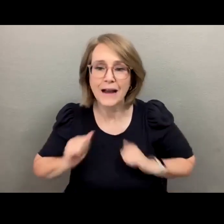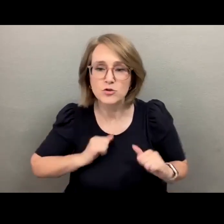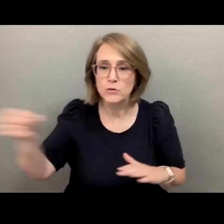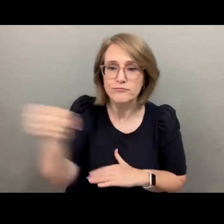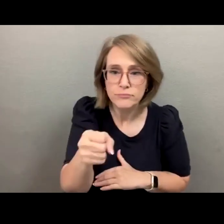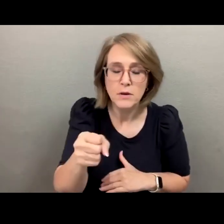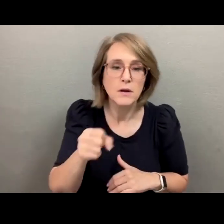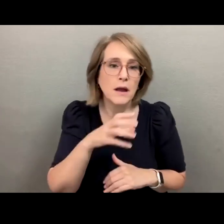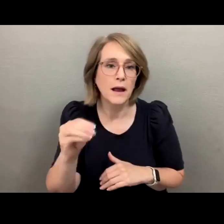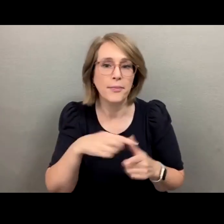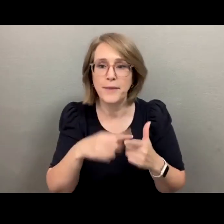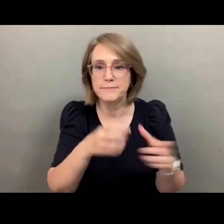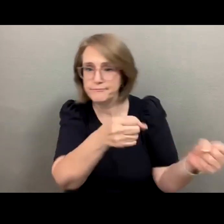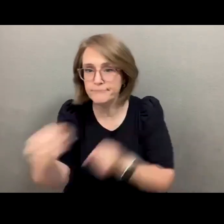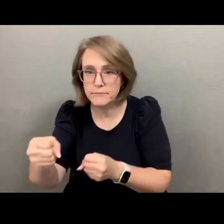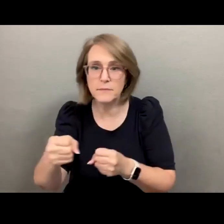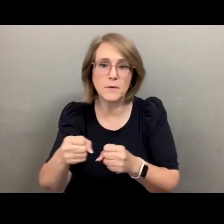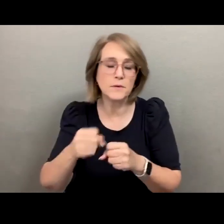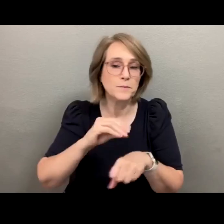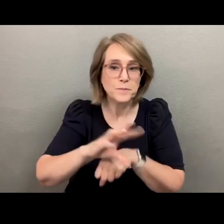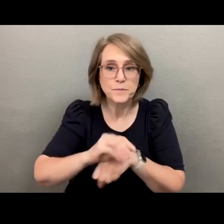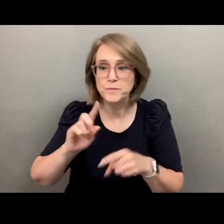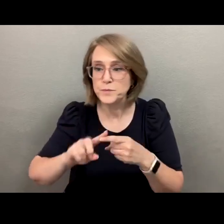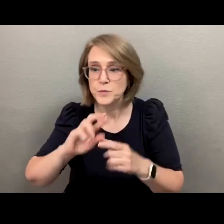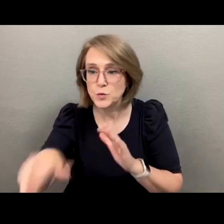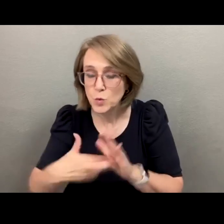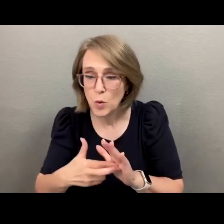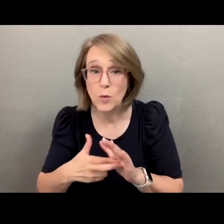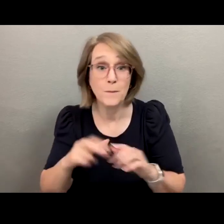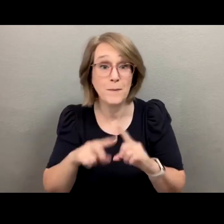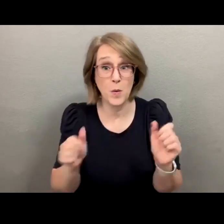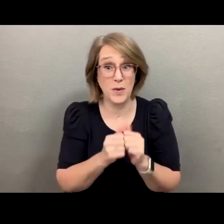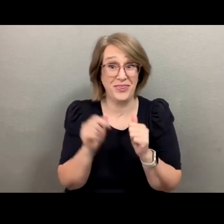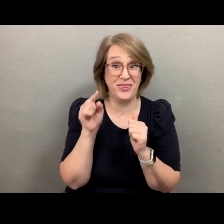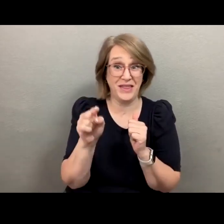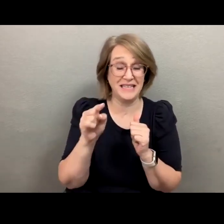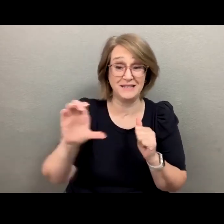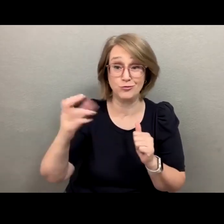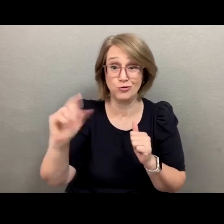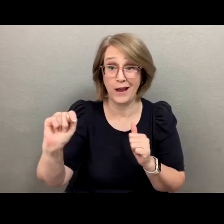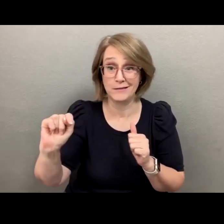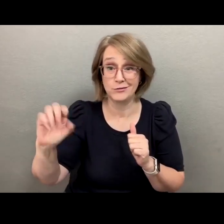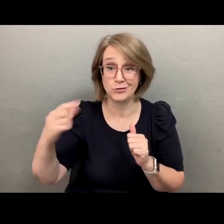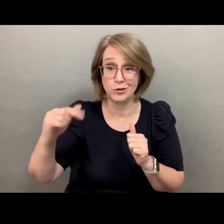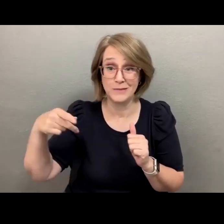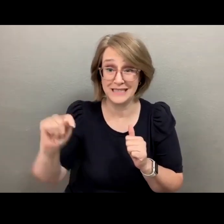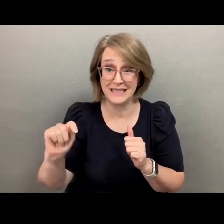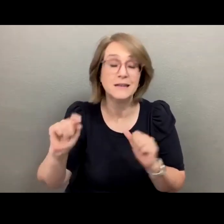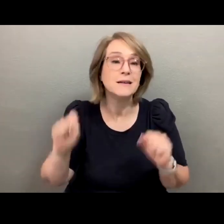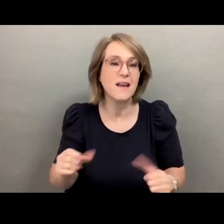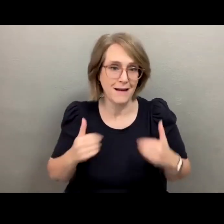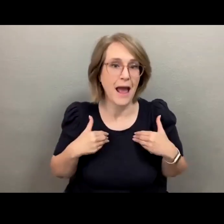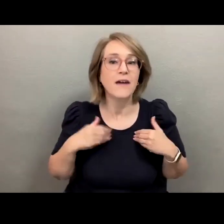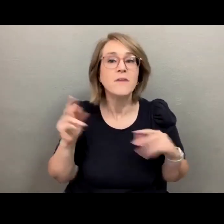off and pull two counselors off to do a role play. But with something like this, we can have people